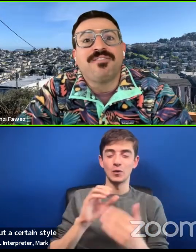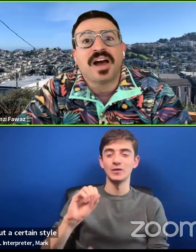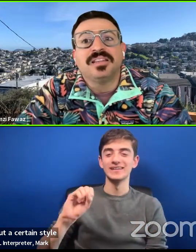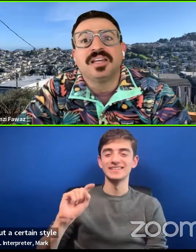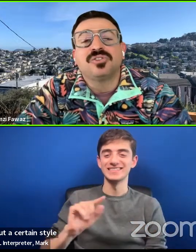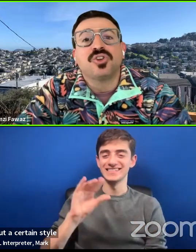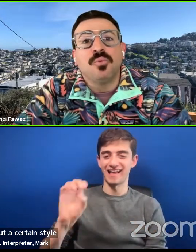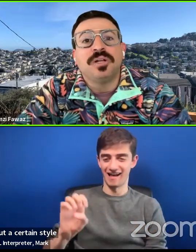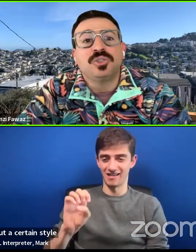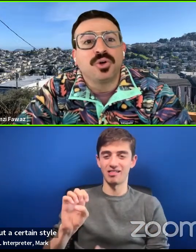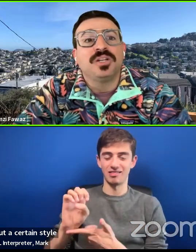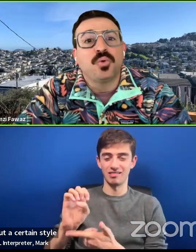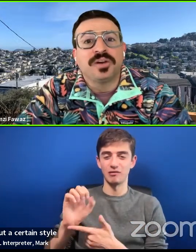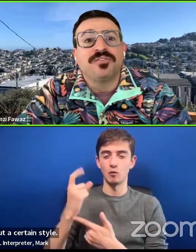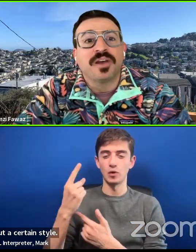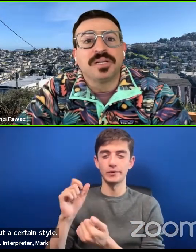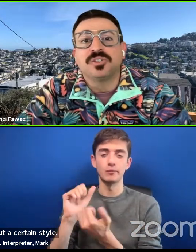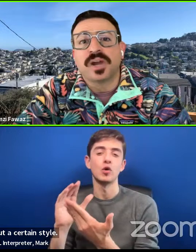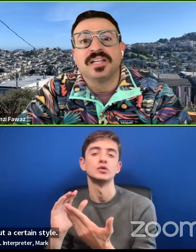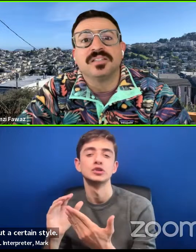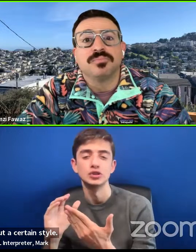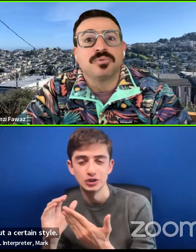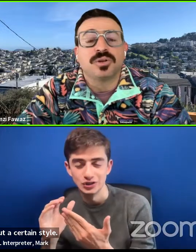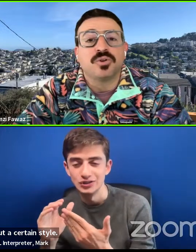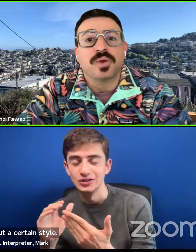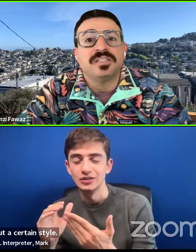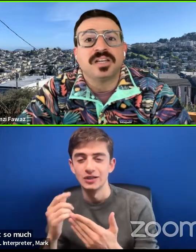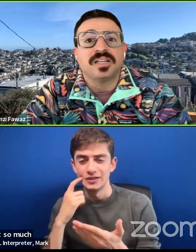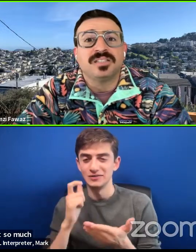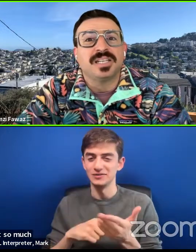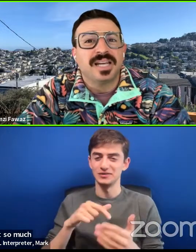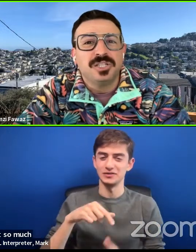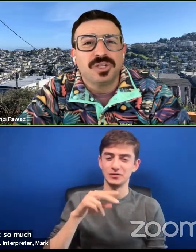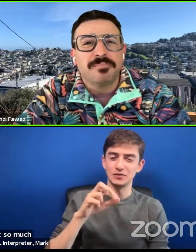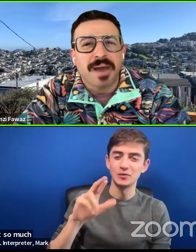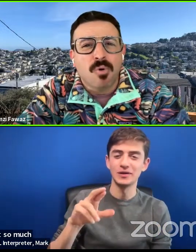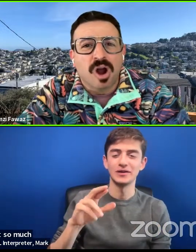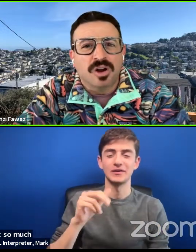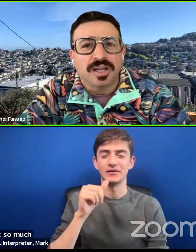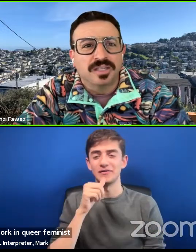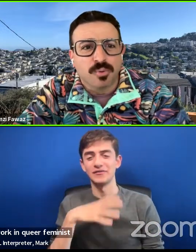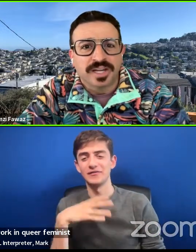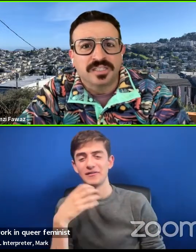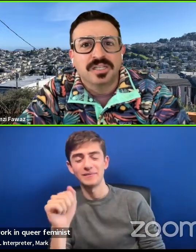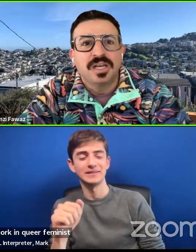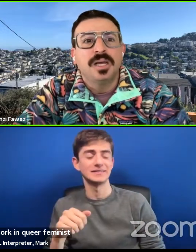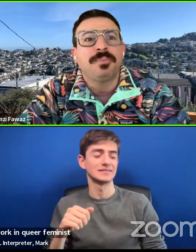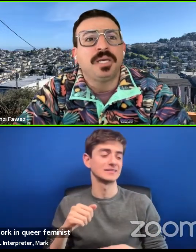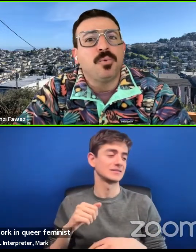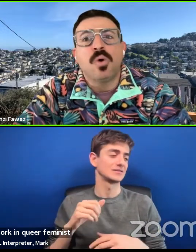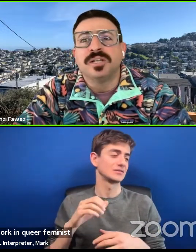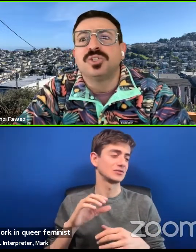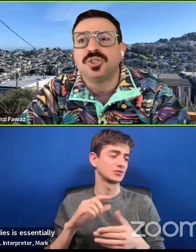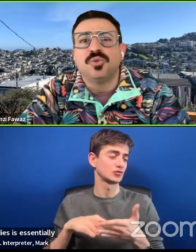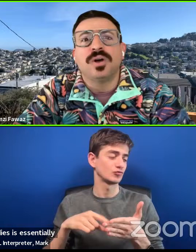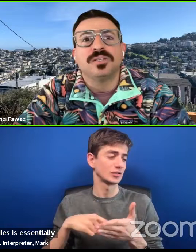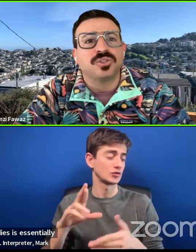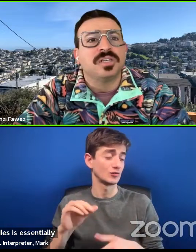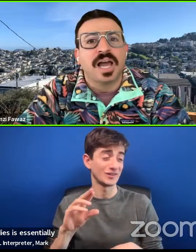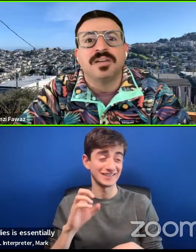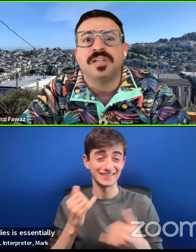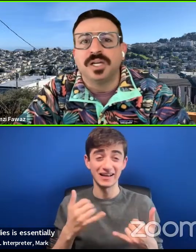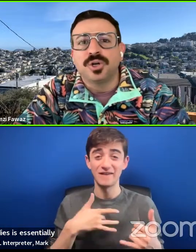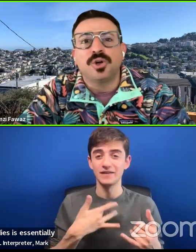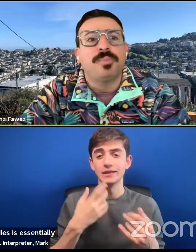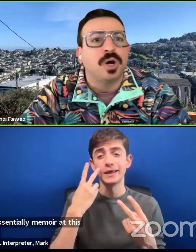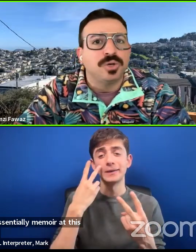think I find that so much work in queer, feminist, trans and critical race studies is essentially memoir at this point. People want to do